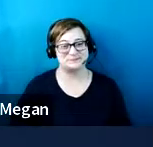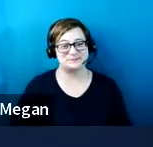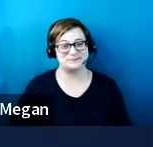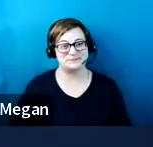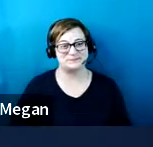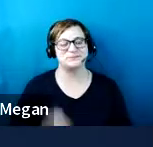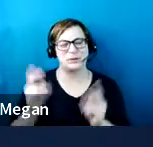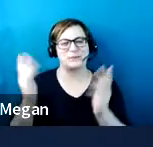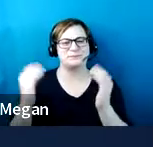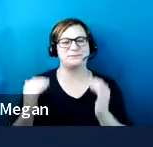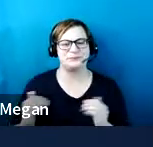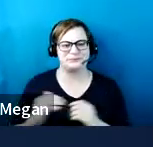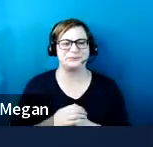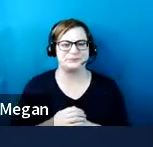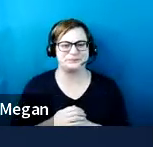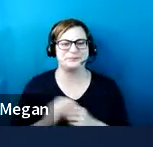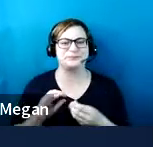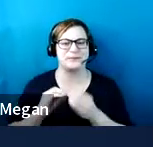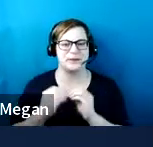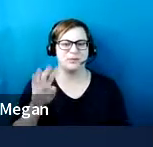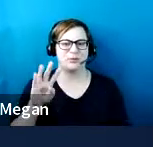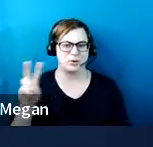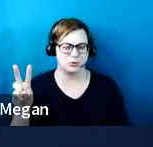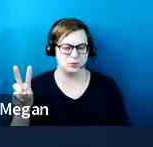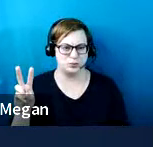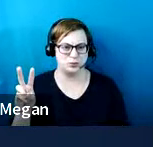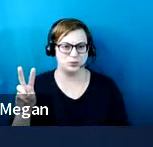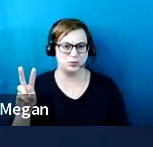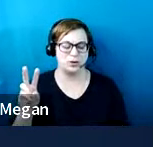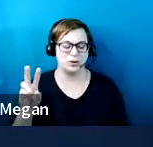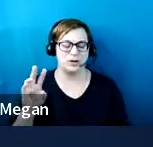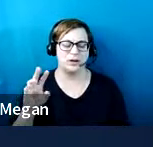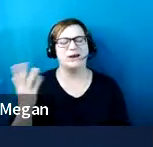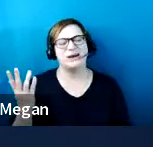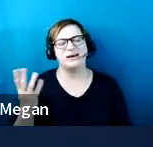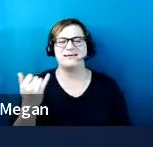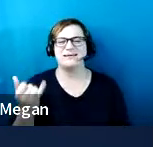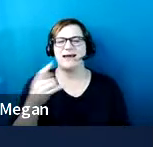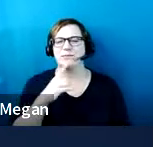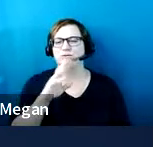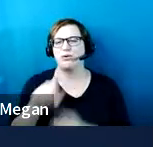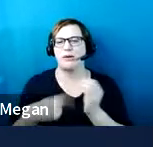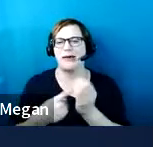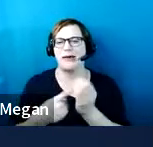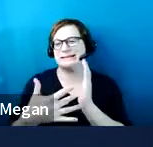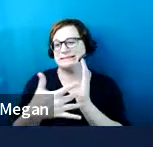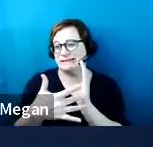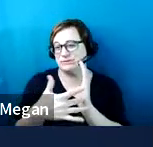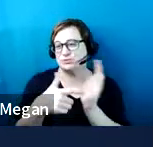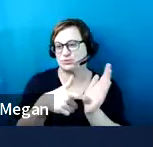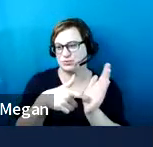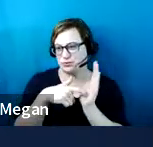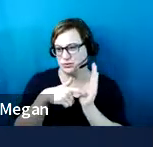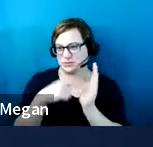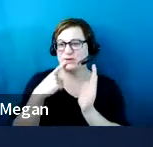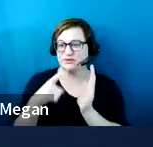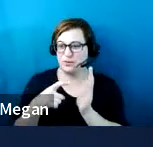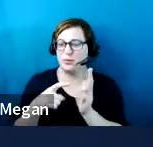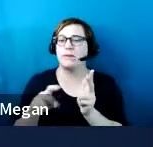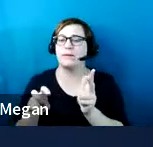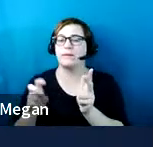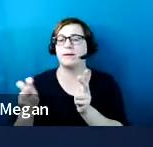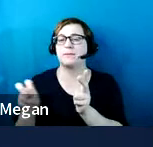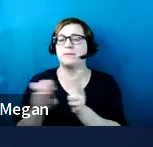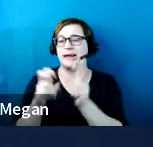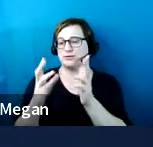All right. So let's move on to the next slide, slide number 42. So now I'm going to talk a little bit about the technical requirements for passenger loading zones,